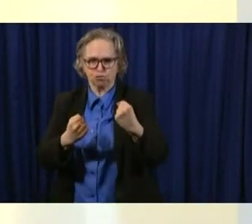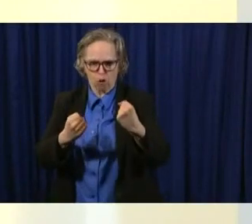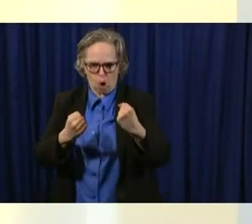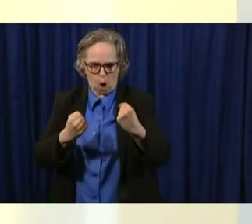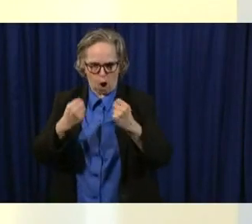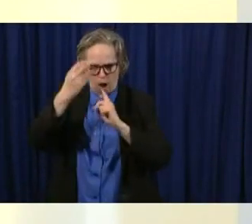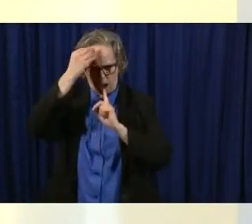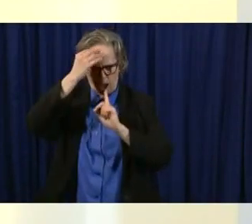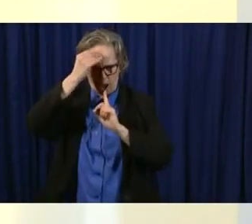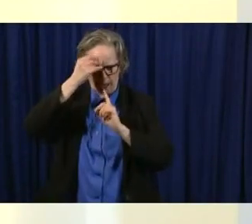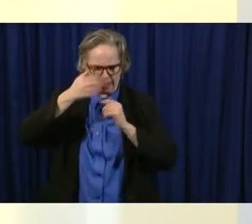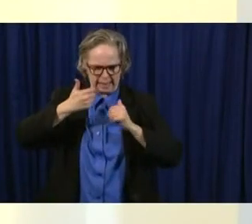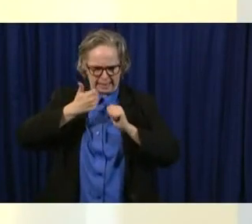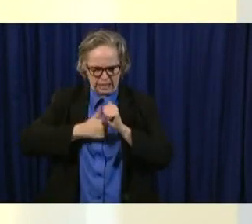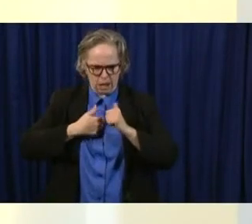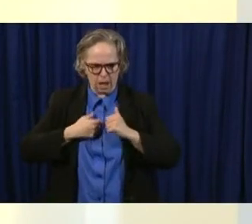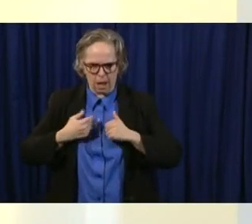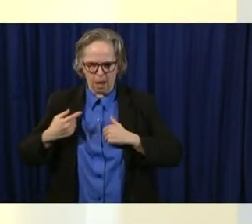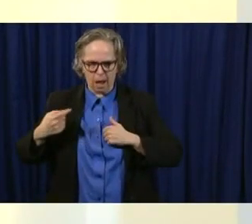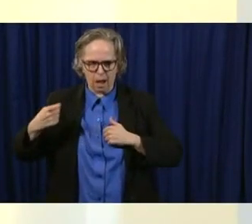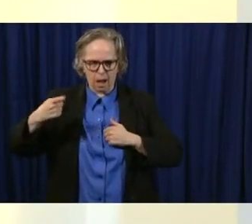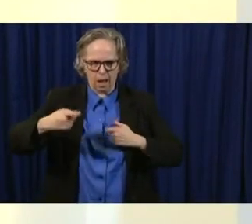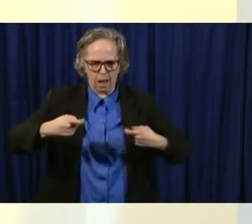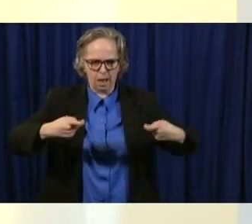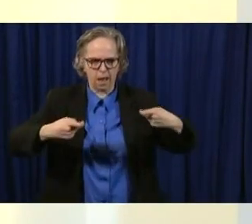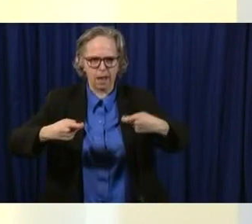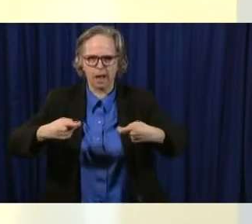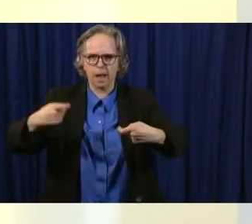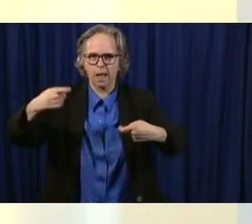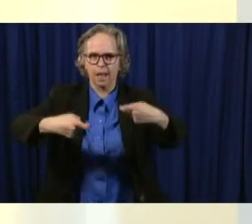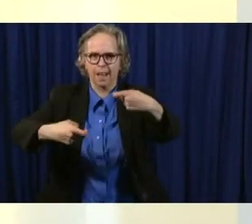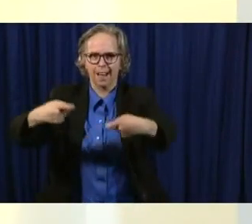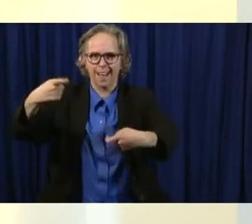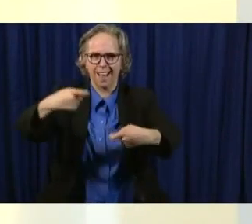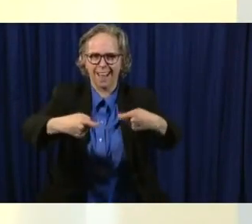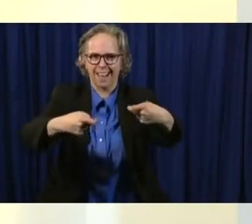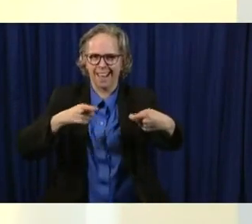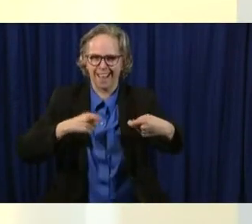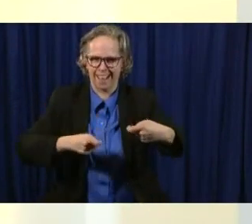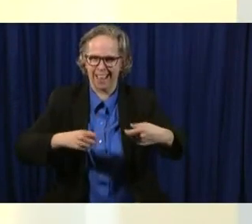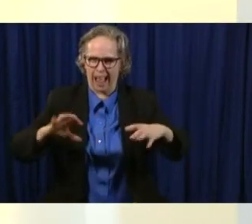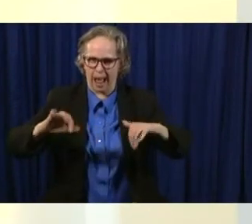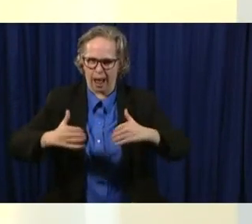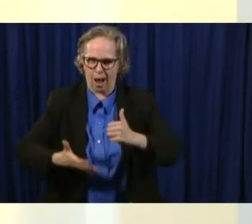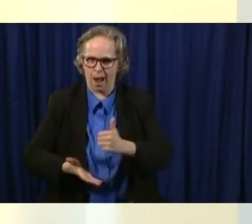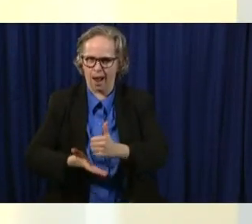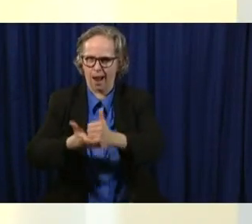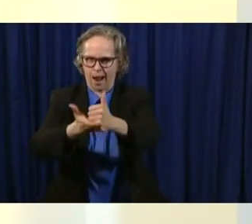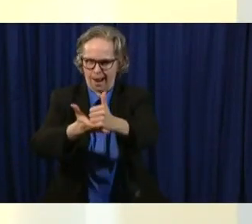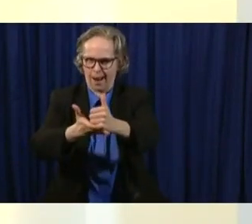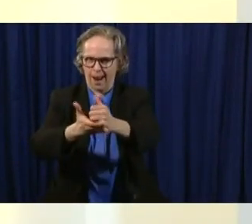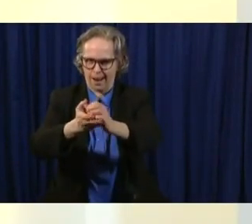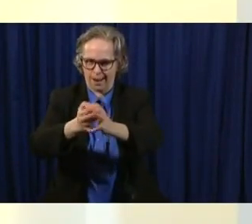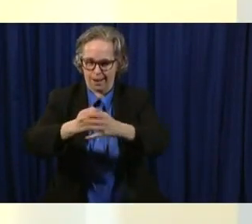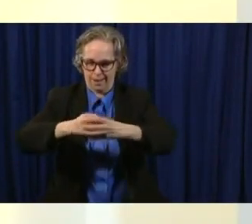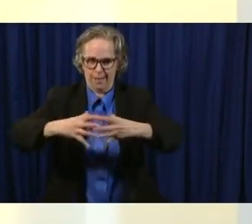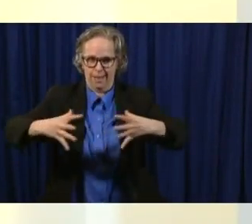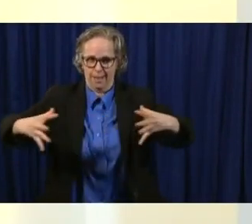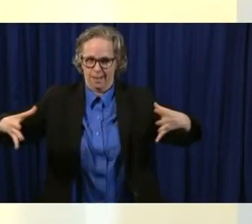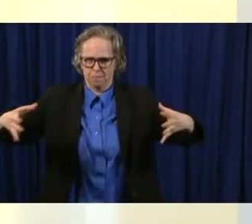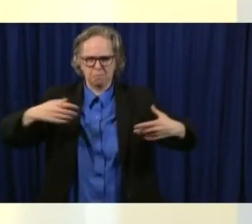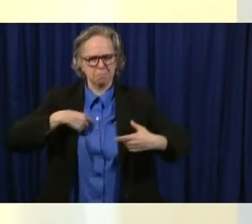selves together. I believe we are going to do just as we attacked this first phase.